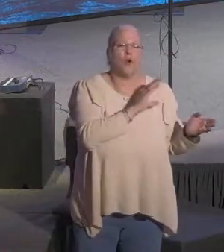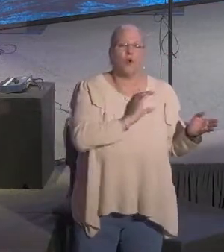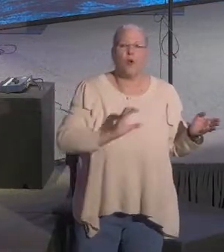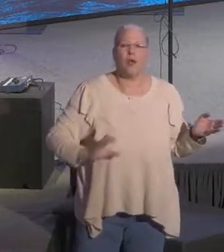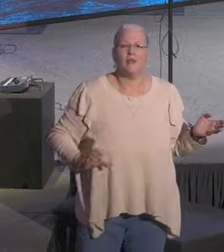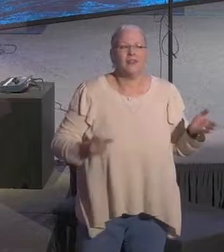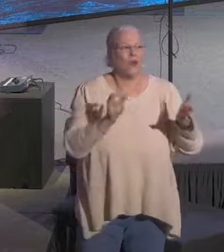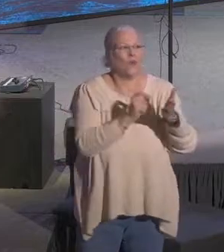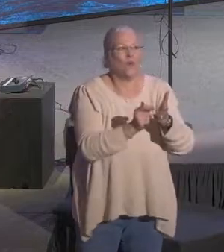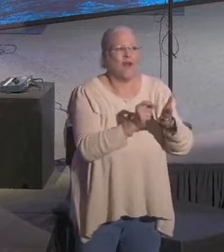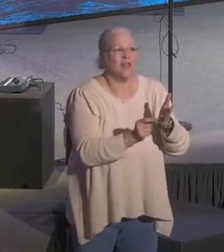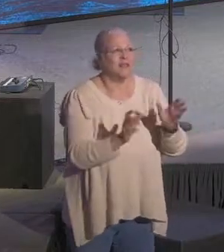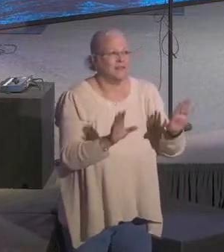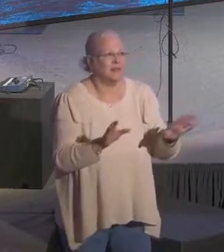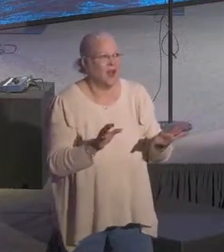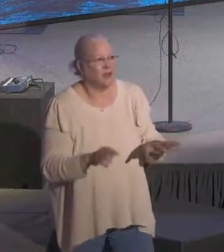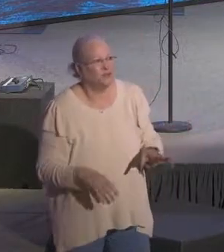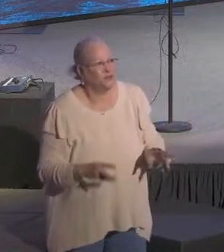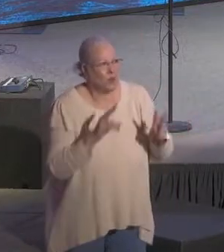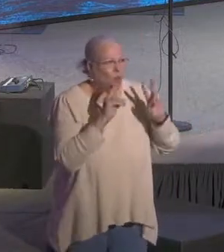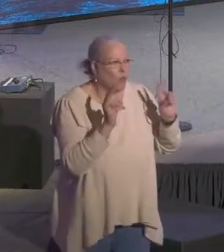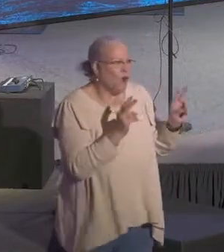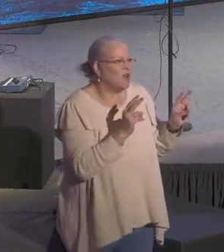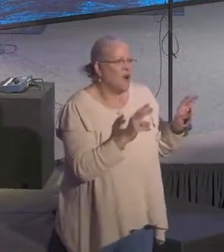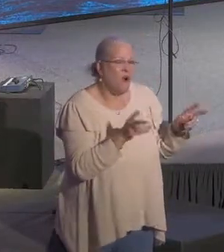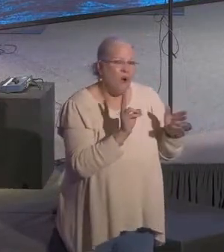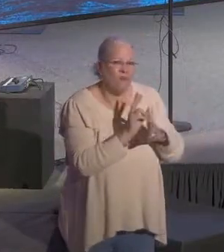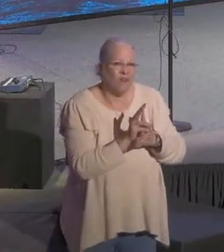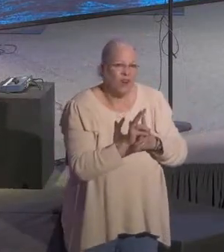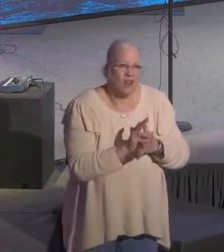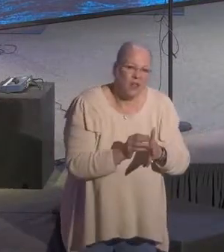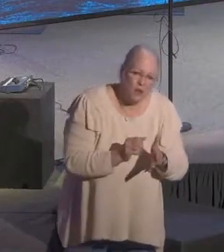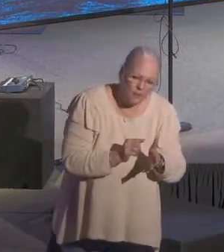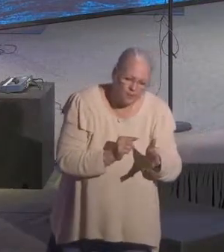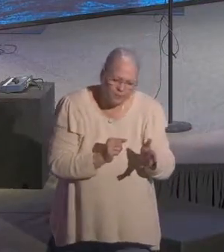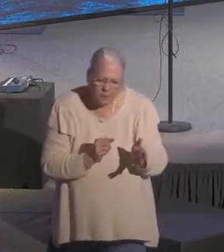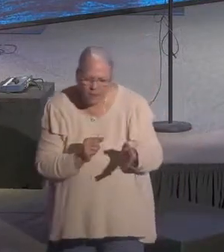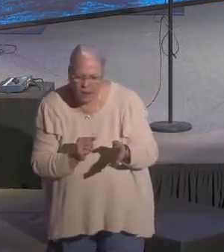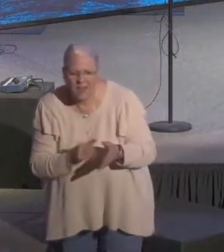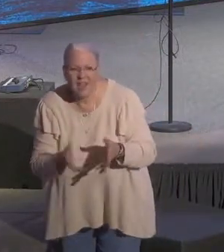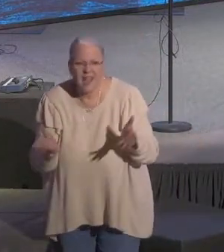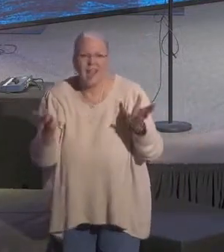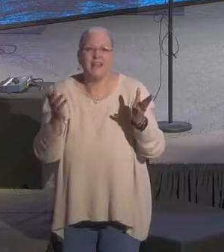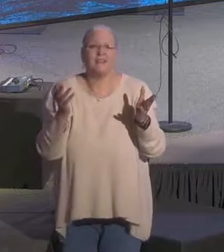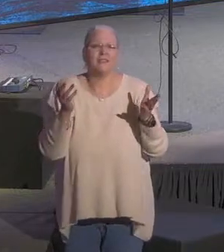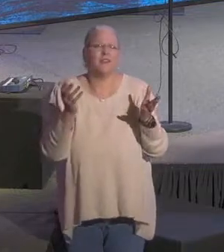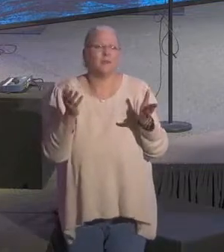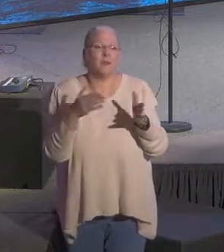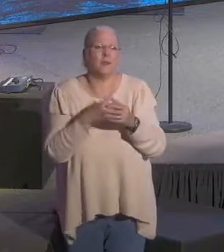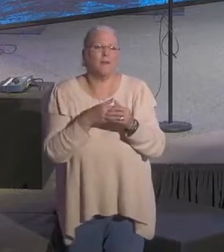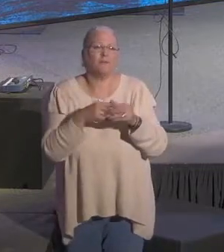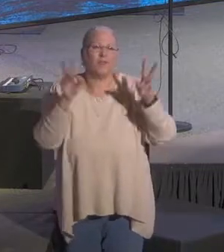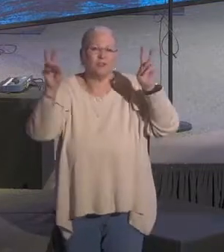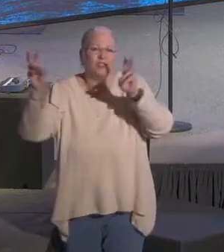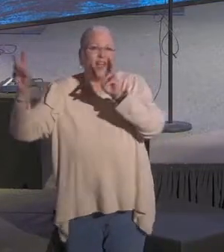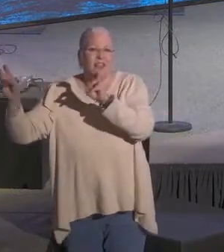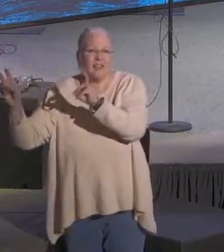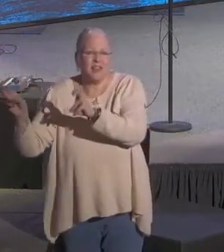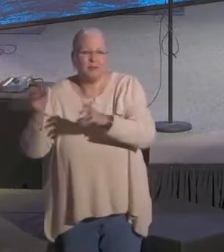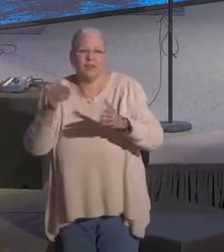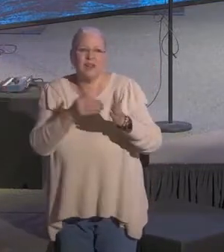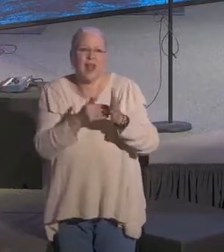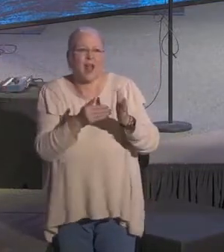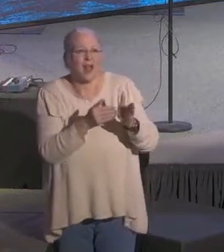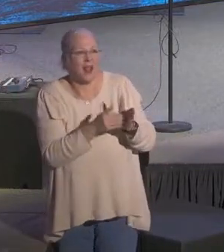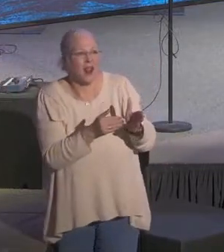Write this down. Rewatch it on the video. We're probably going to publish this somewhere. This is going to be a recurring theme in our church right here. You ready